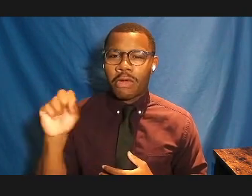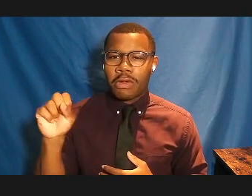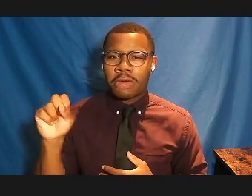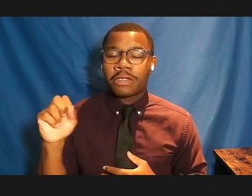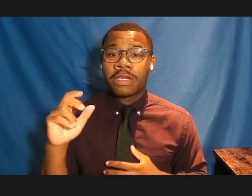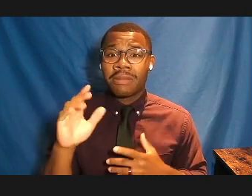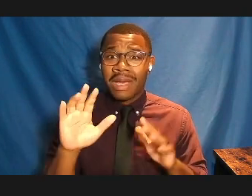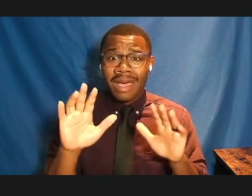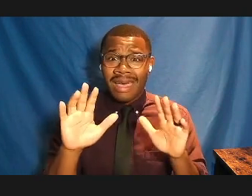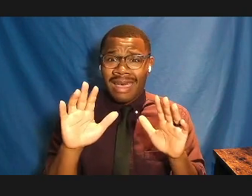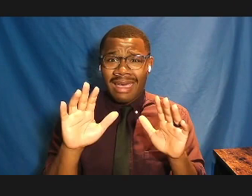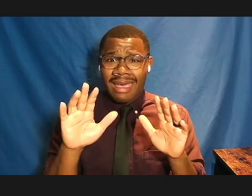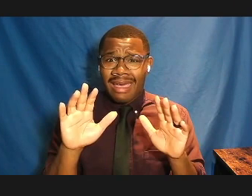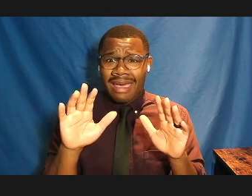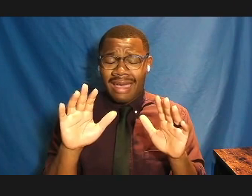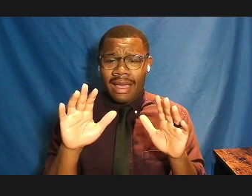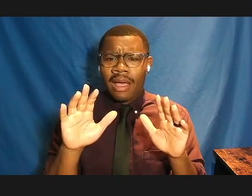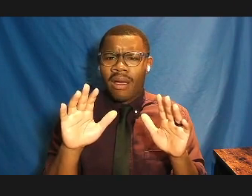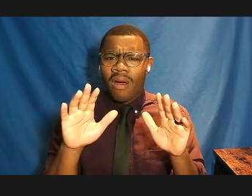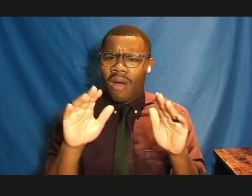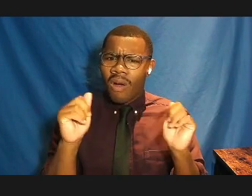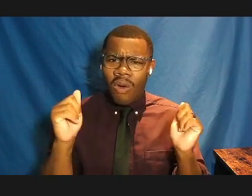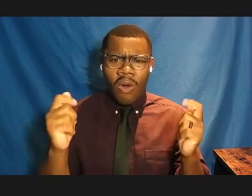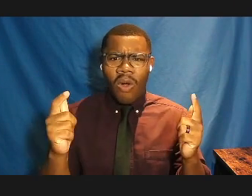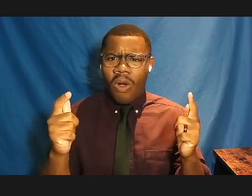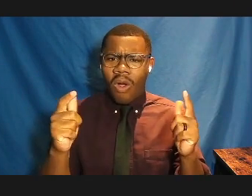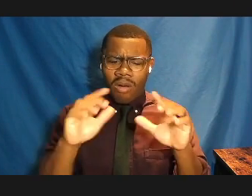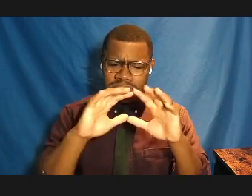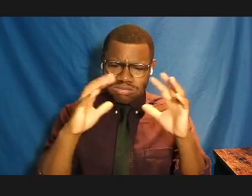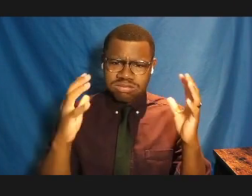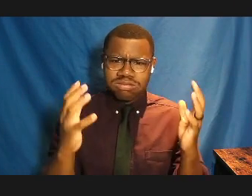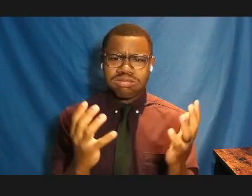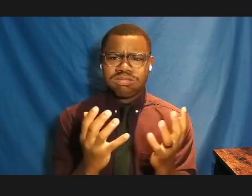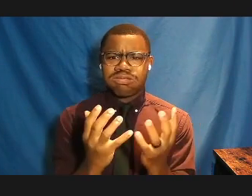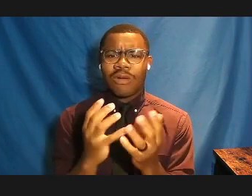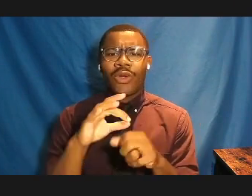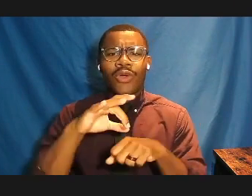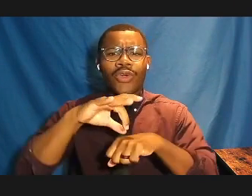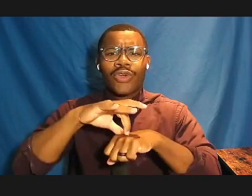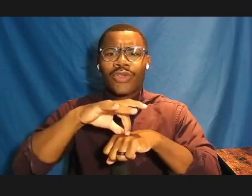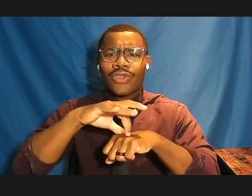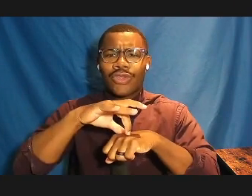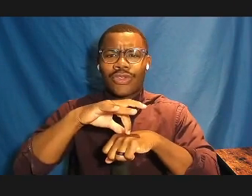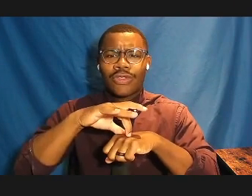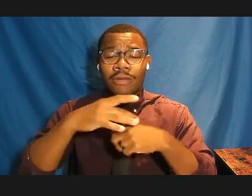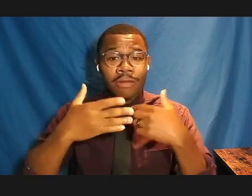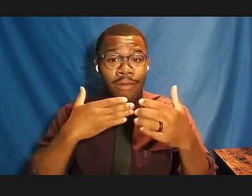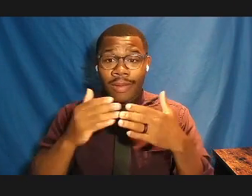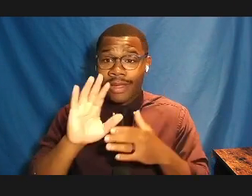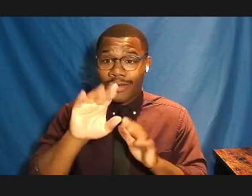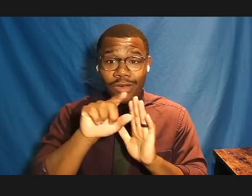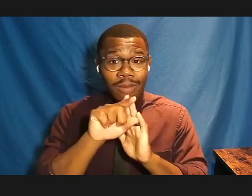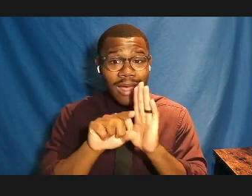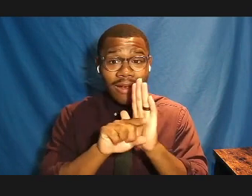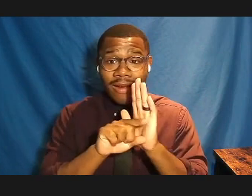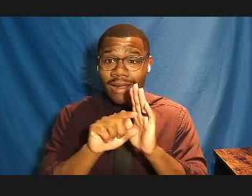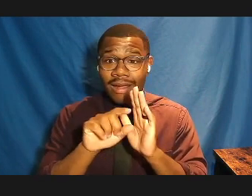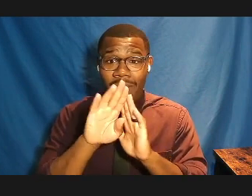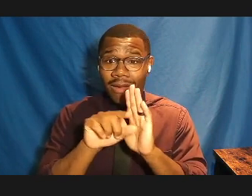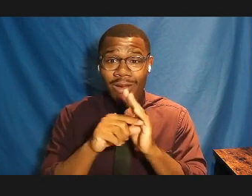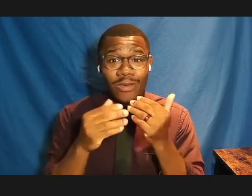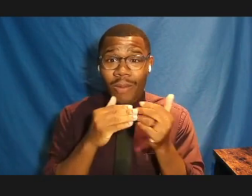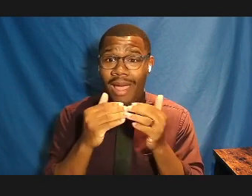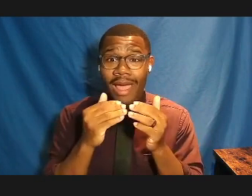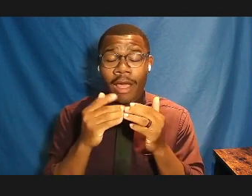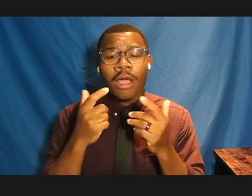It's right there, you know, regardless of our backgrounds. She's right here. She's taking care of me this morning as I wandered the city